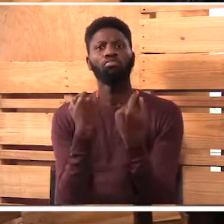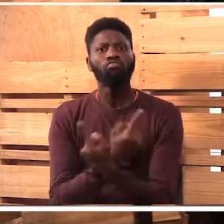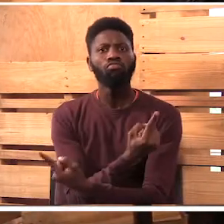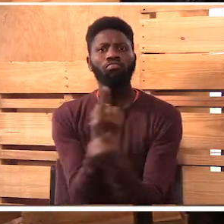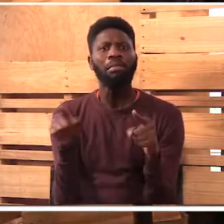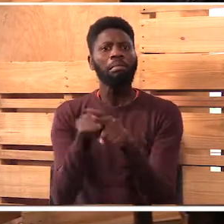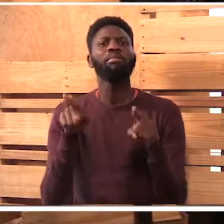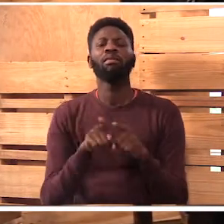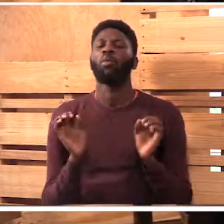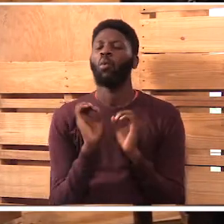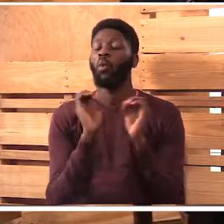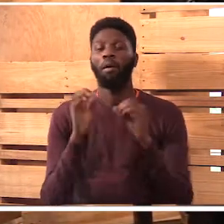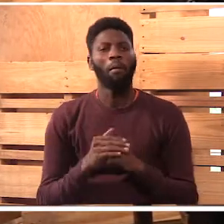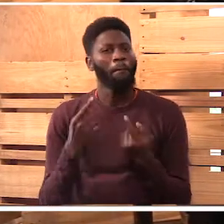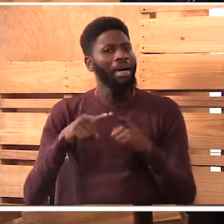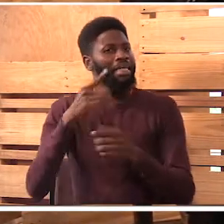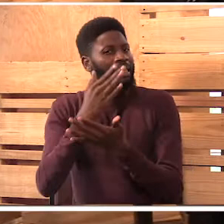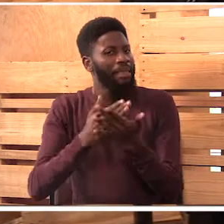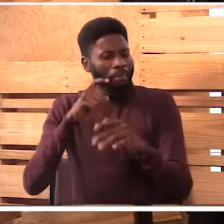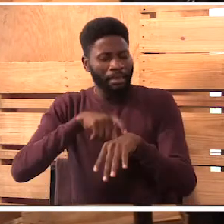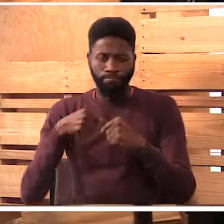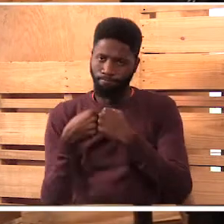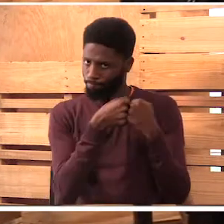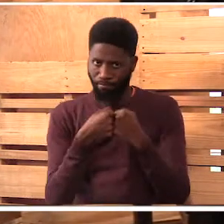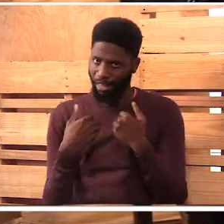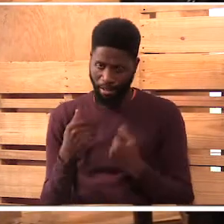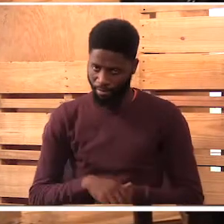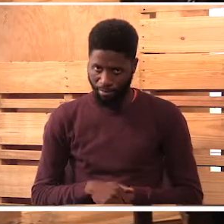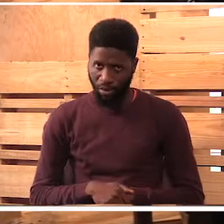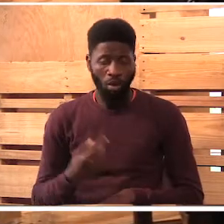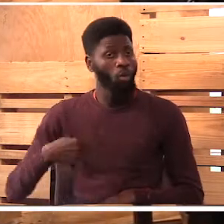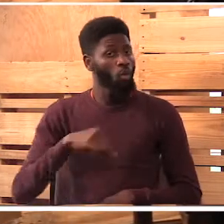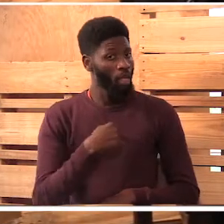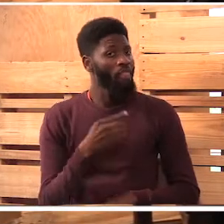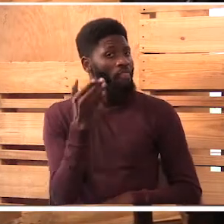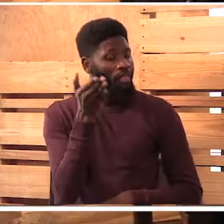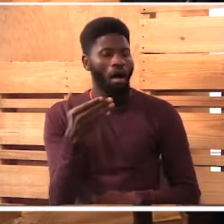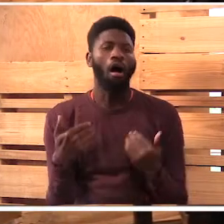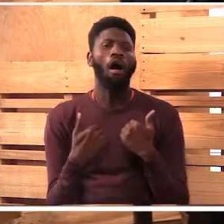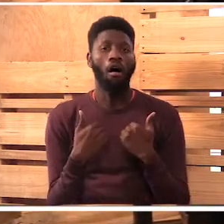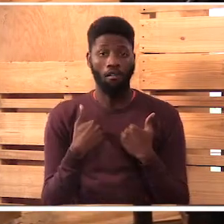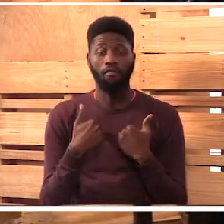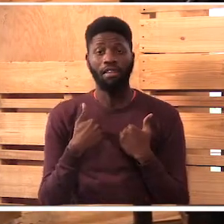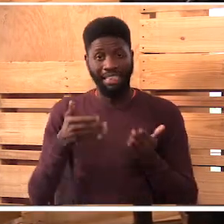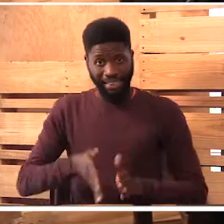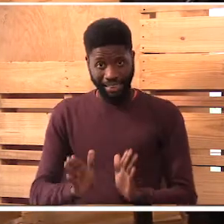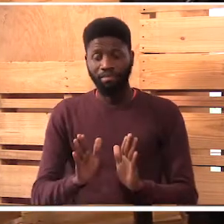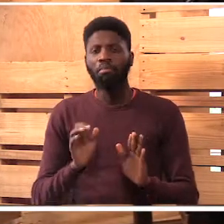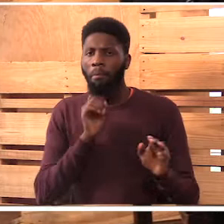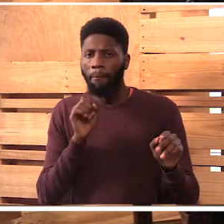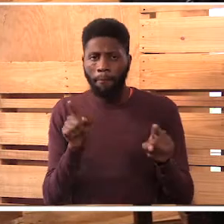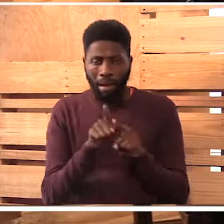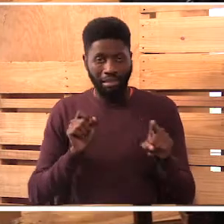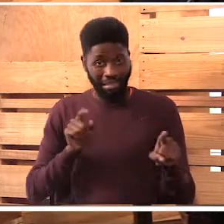but we have, we are four of us in our family,